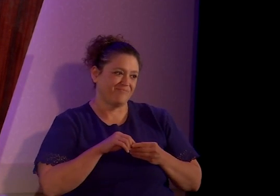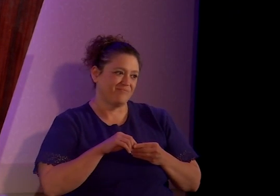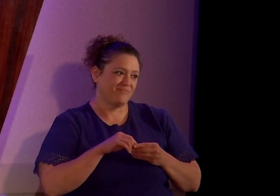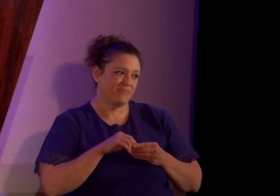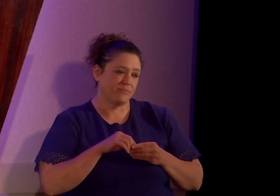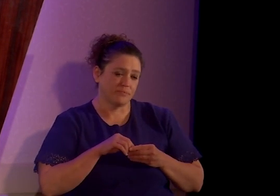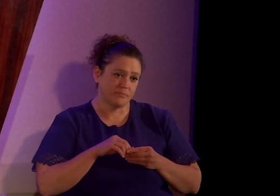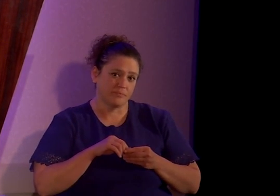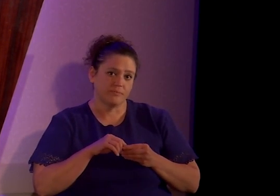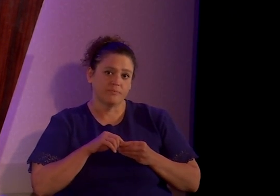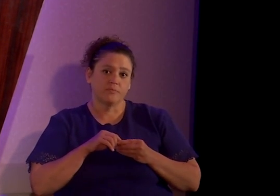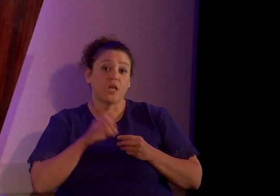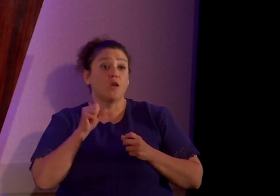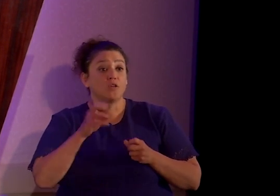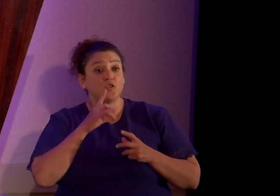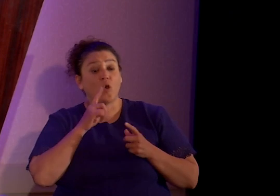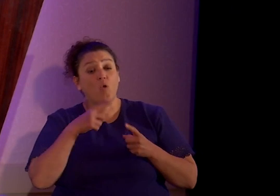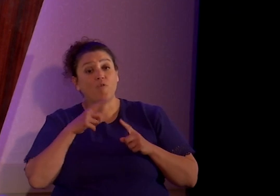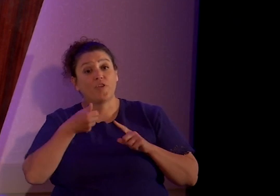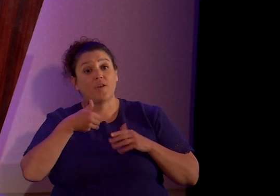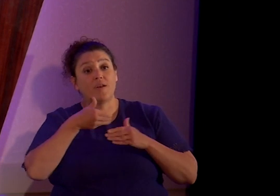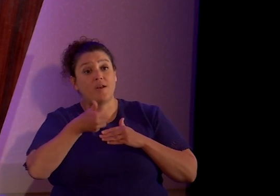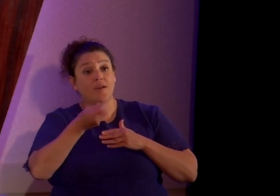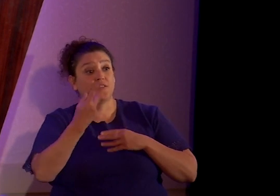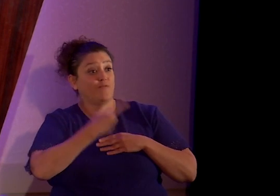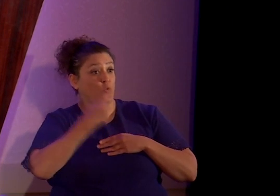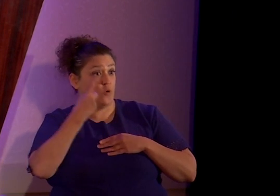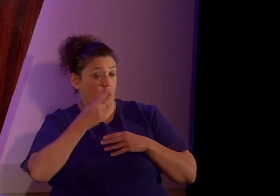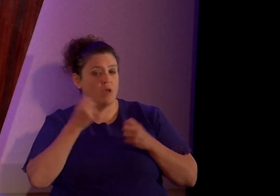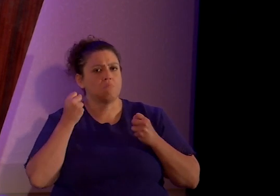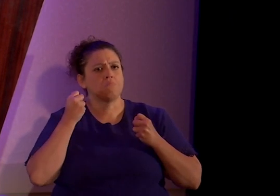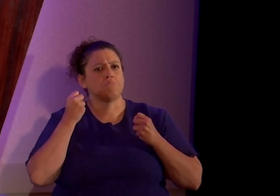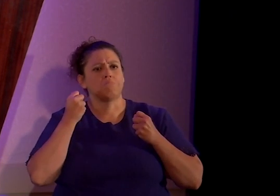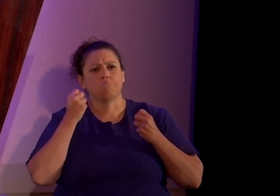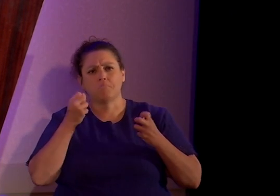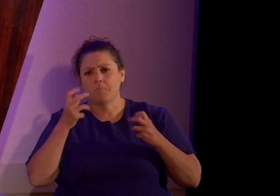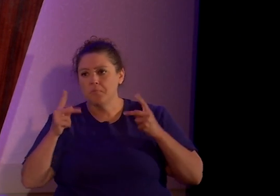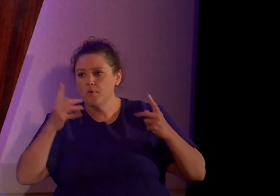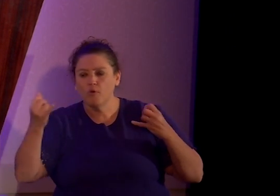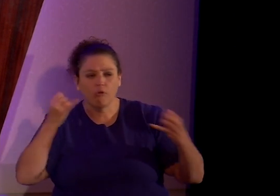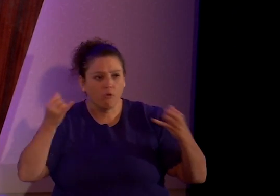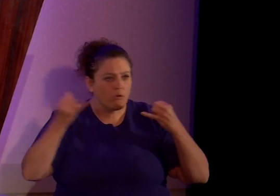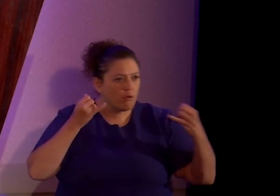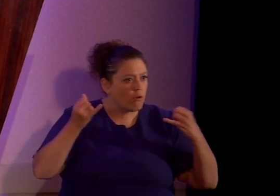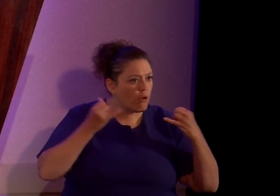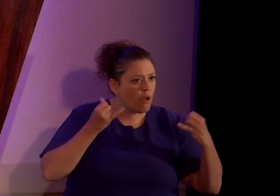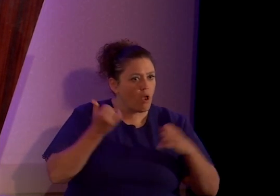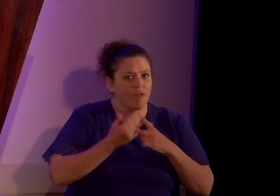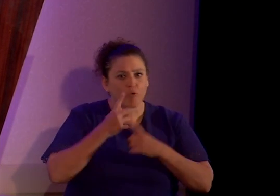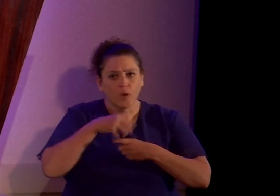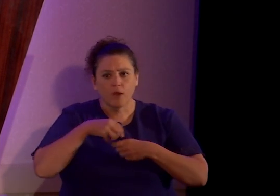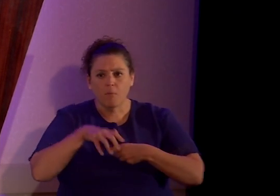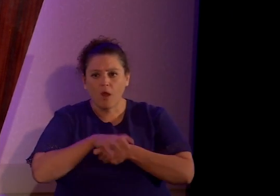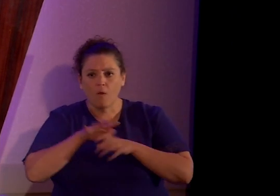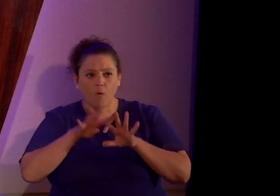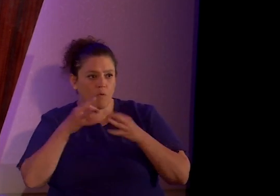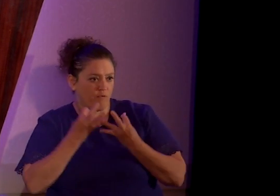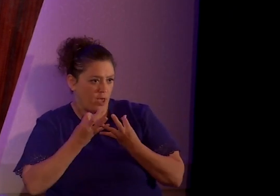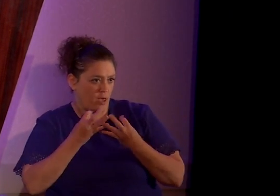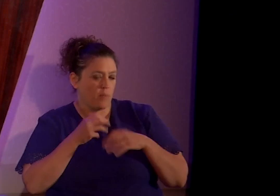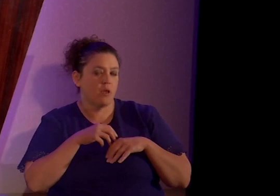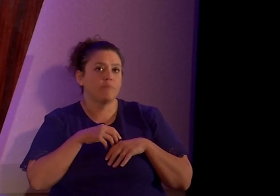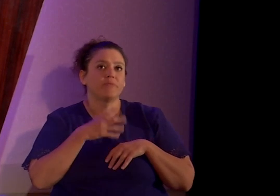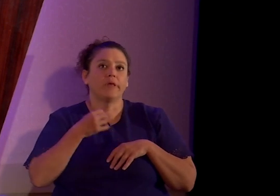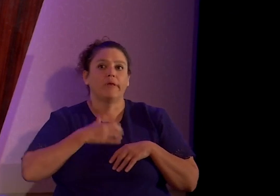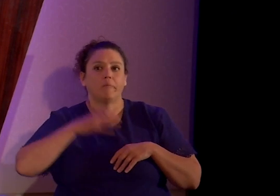So, over the next few days, I took numerous calls from pretty much everyone in my entire family, aunt, cousin,